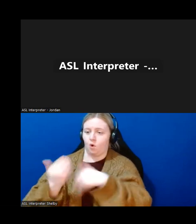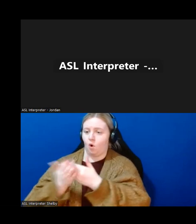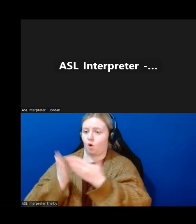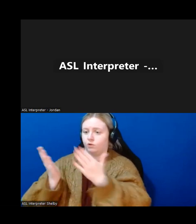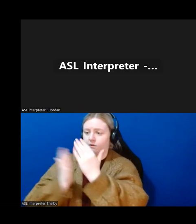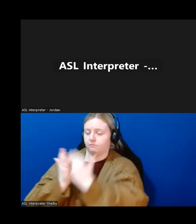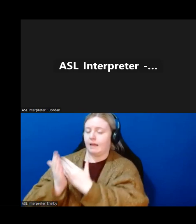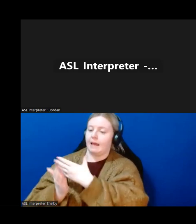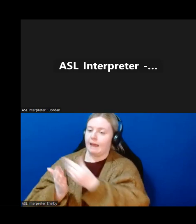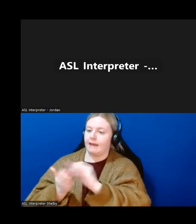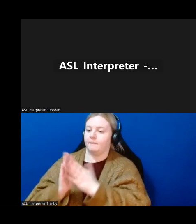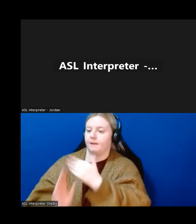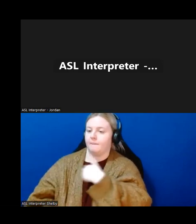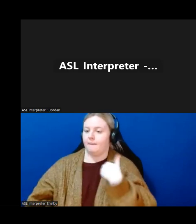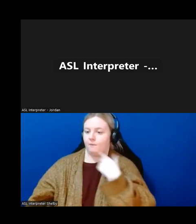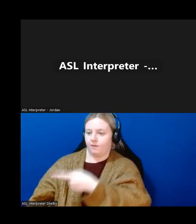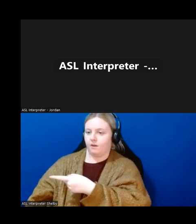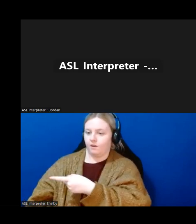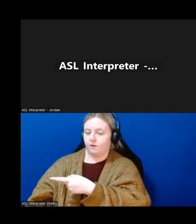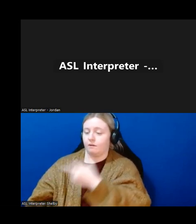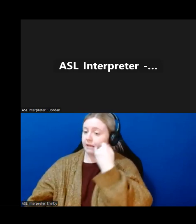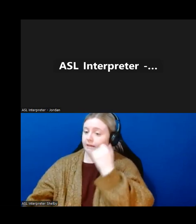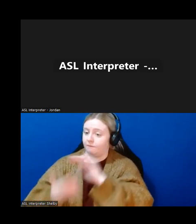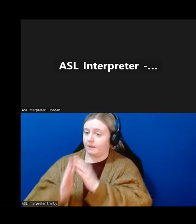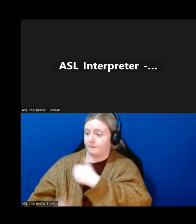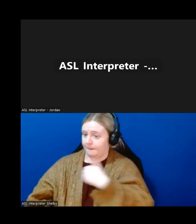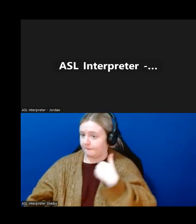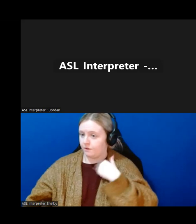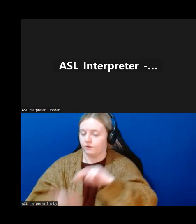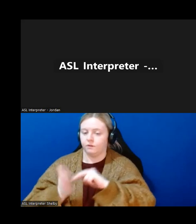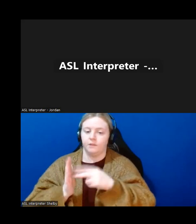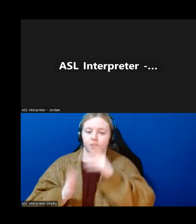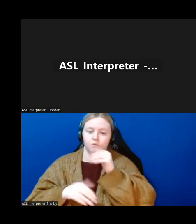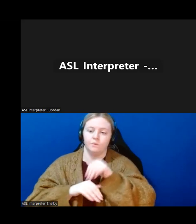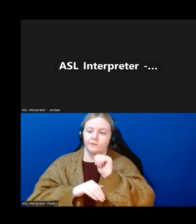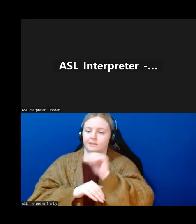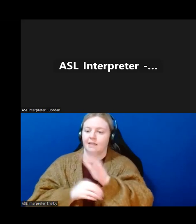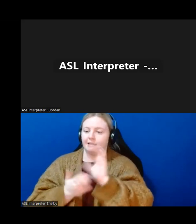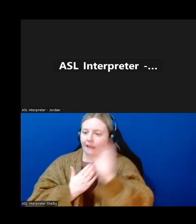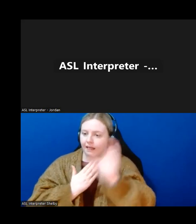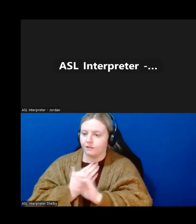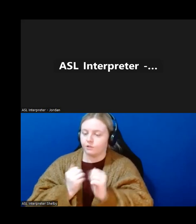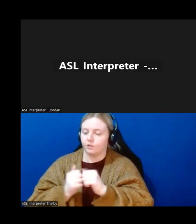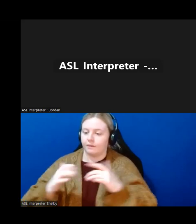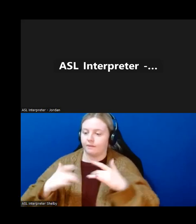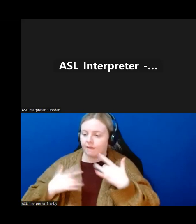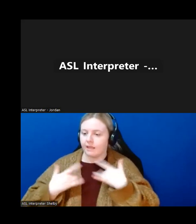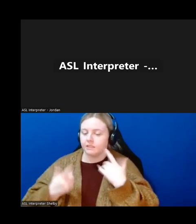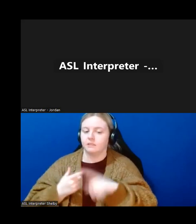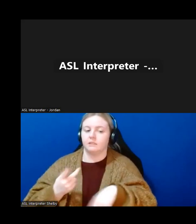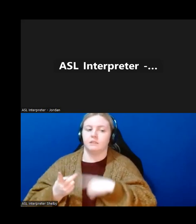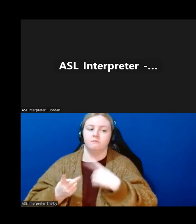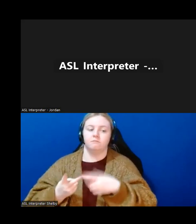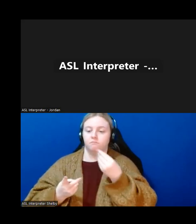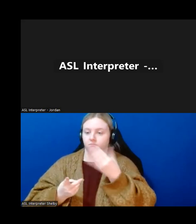member. By becoming a member, you will automatically receive our calendar of events and just know what's happening at Empower.